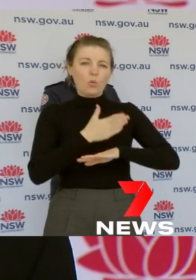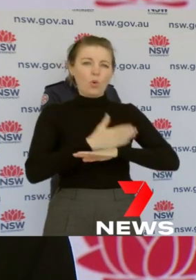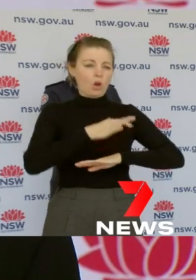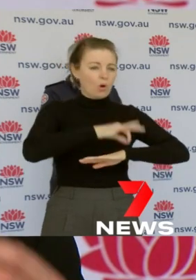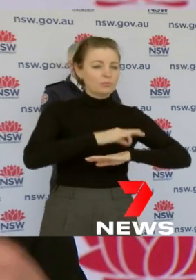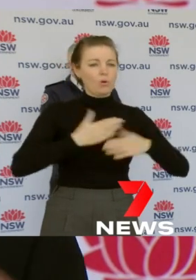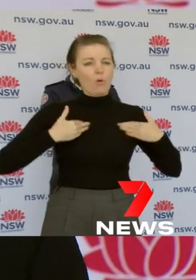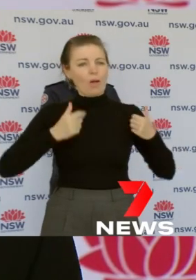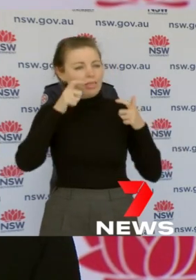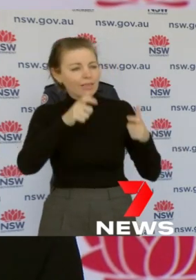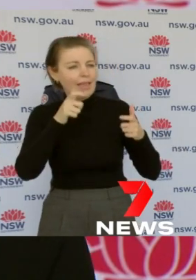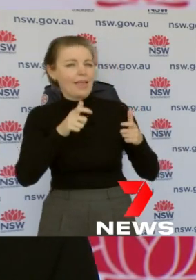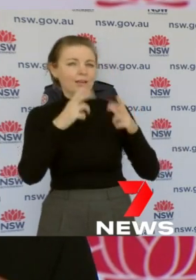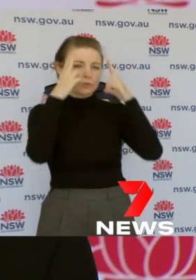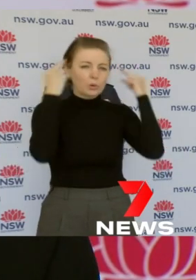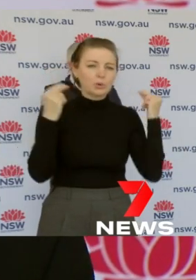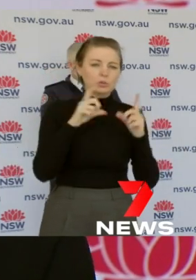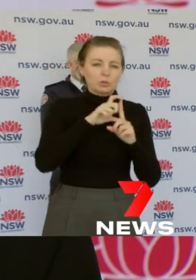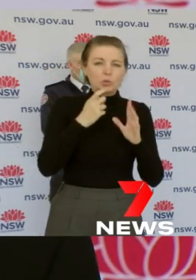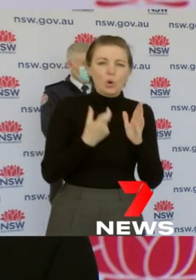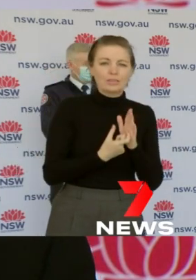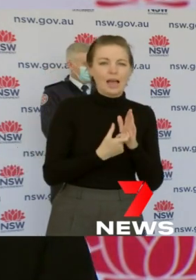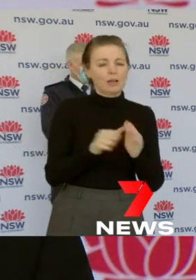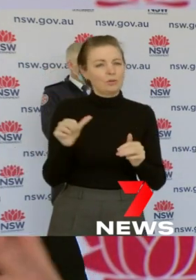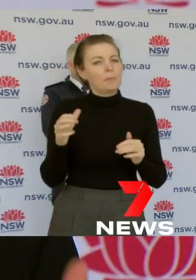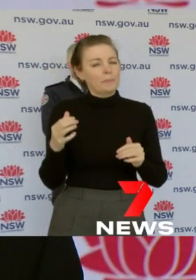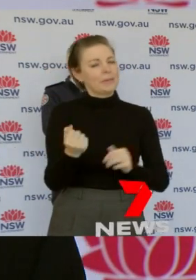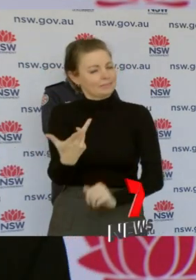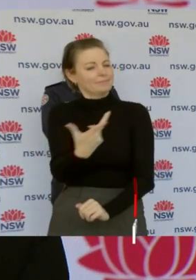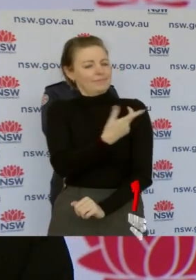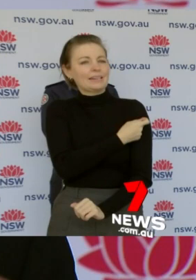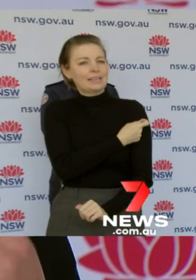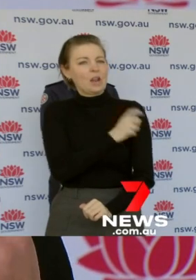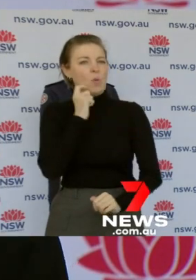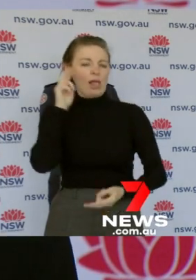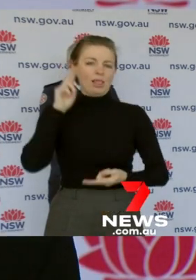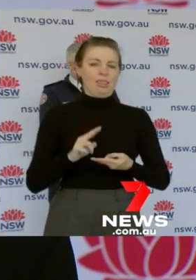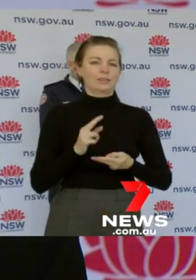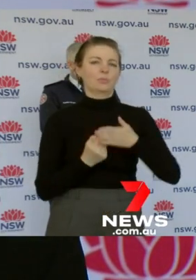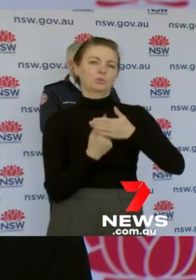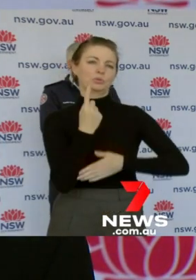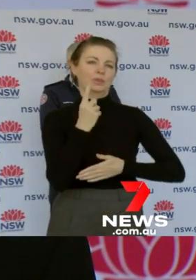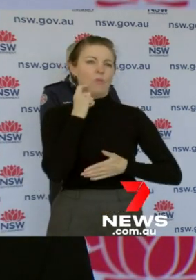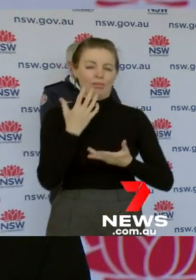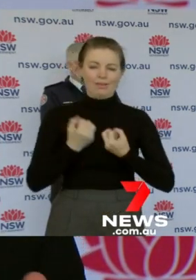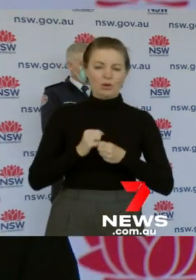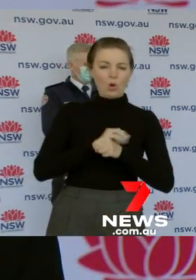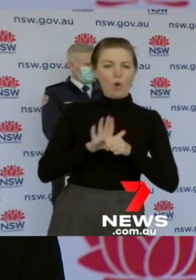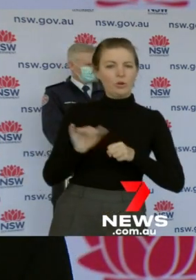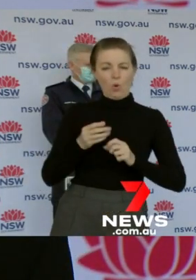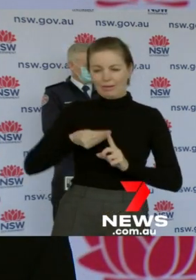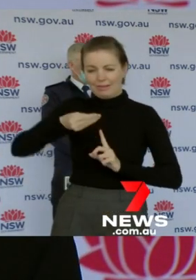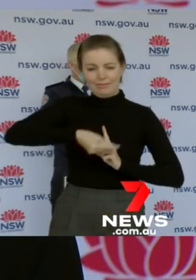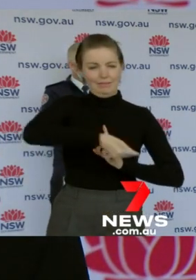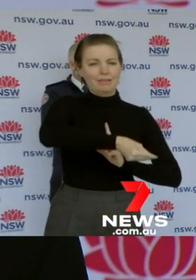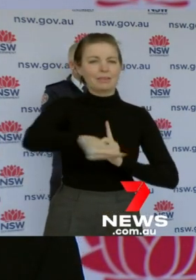we can. By getting vaccinated you're reducing the chance that you'll get vaccine but also pass it on to other people as well as